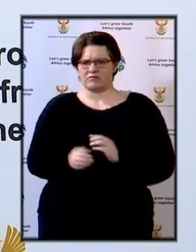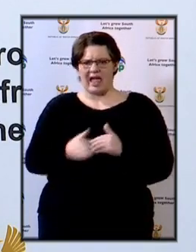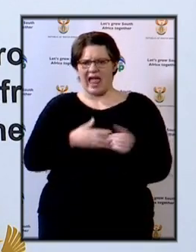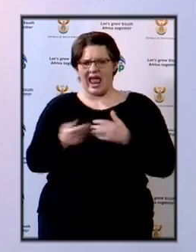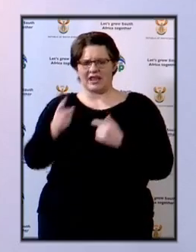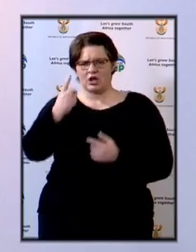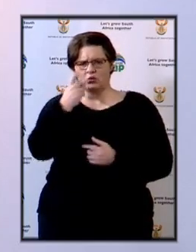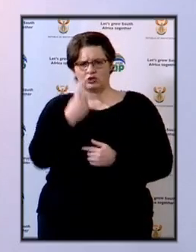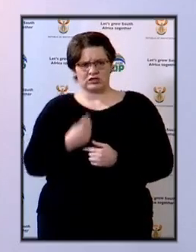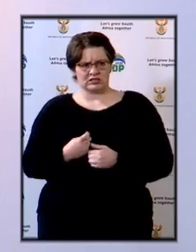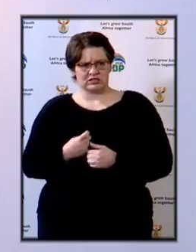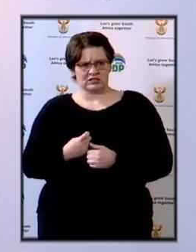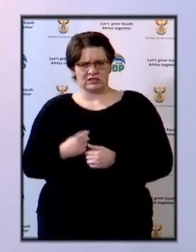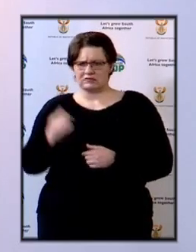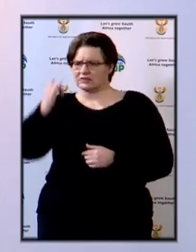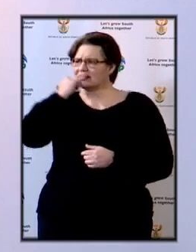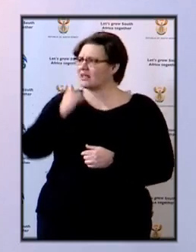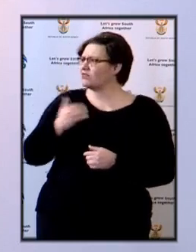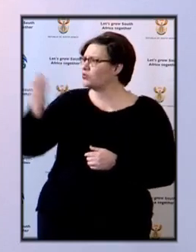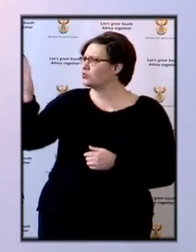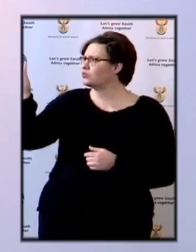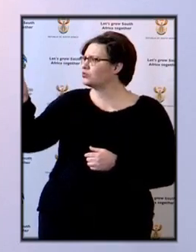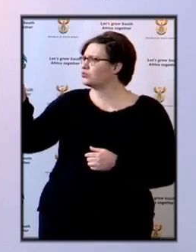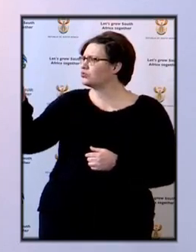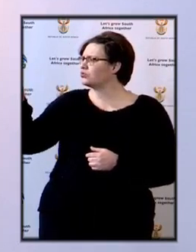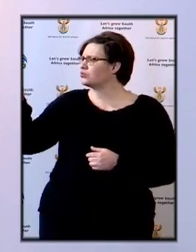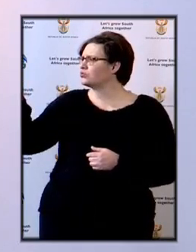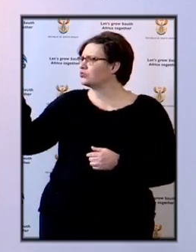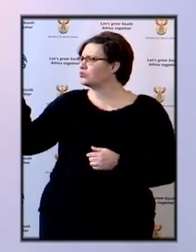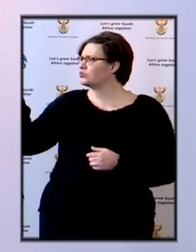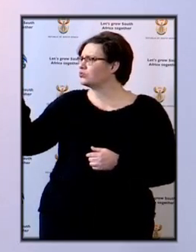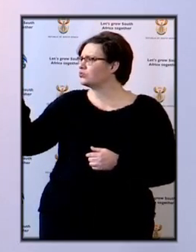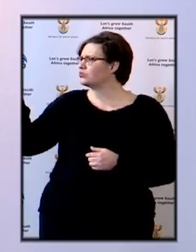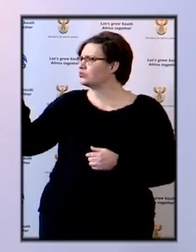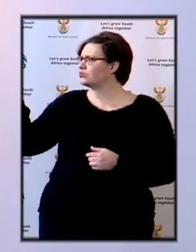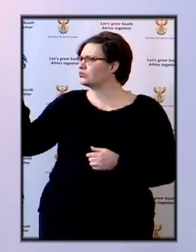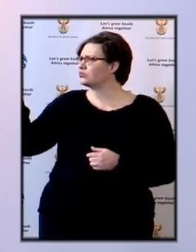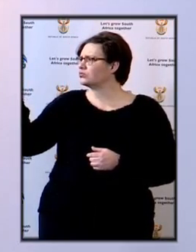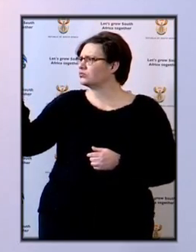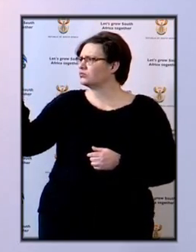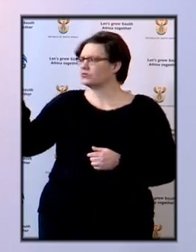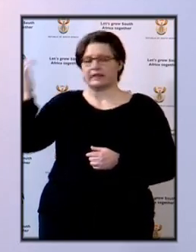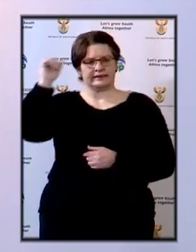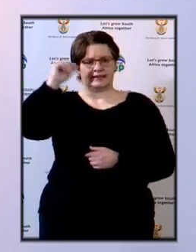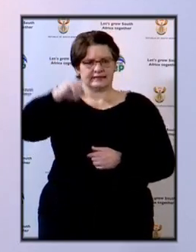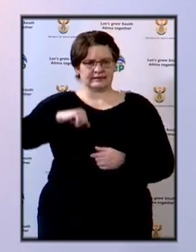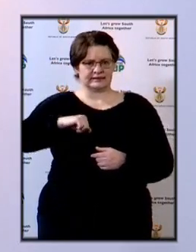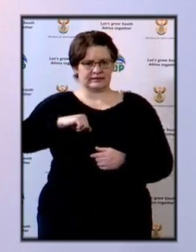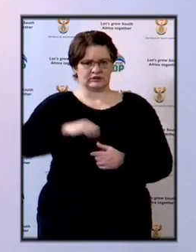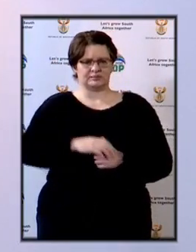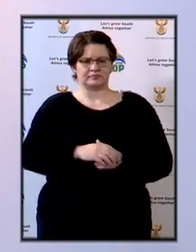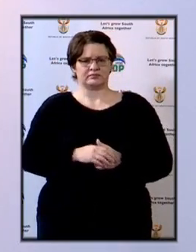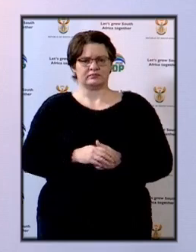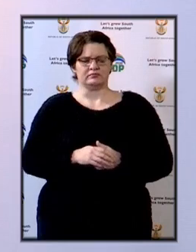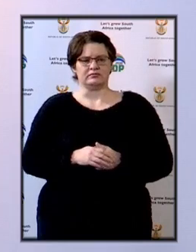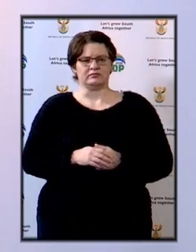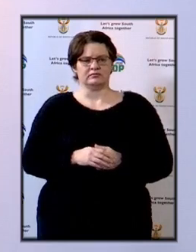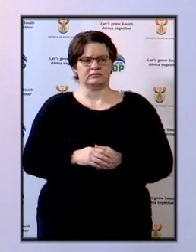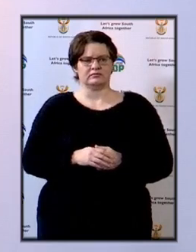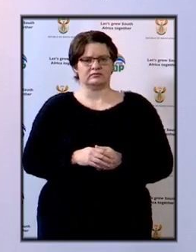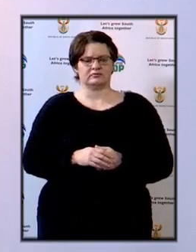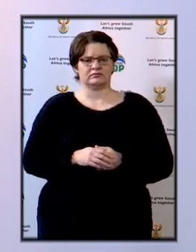any questions from the telephone lines in Ignatius anything from your side yes I have